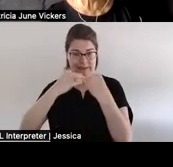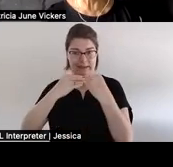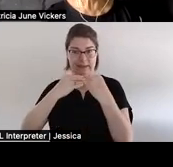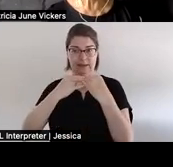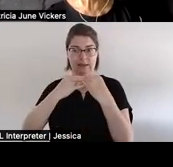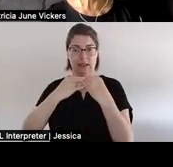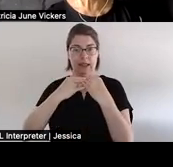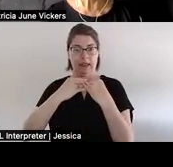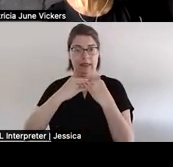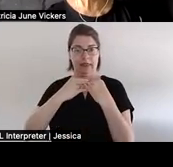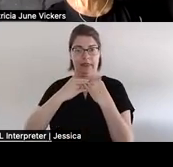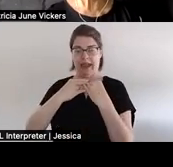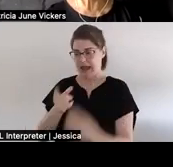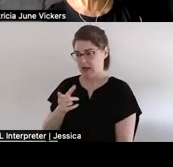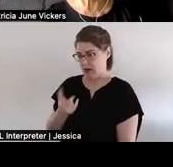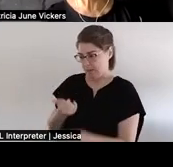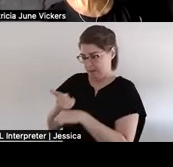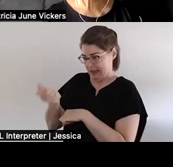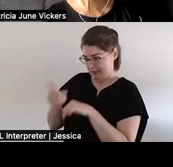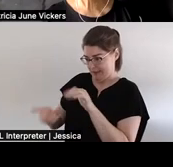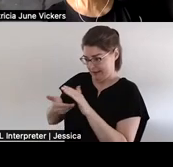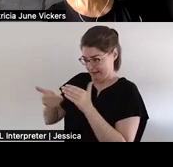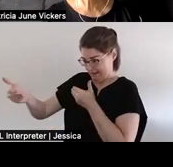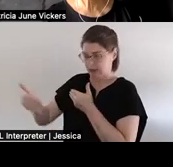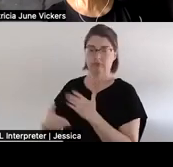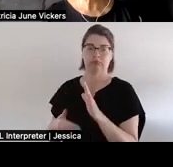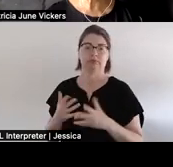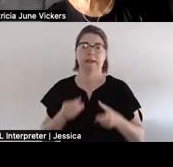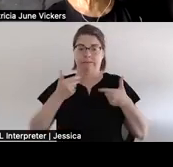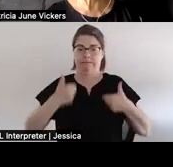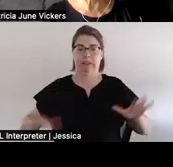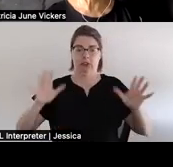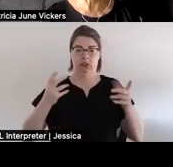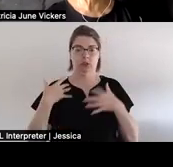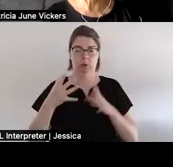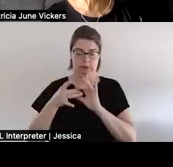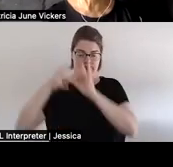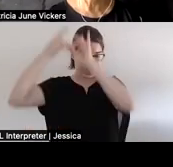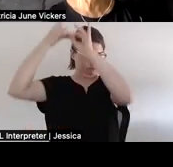hold that against that person any longer or to let it go